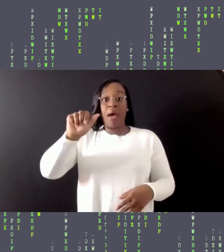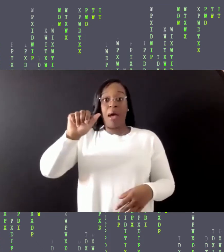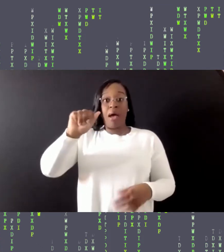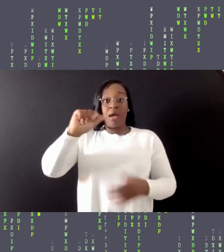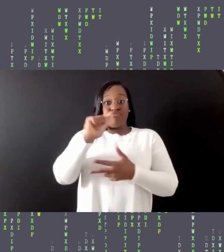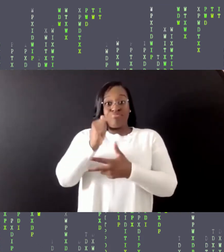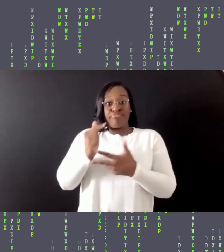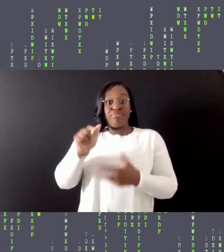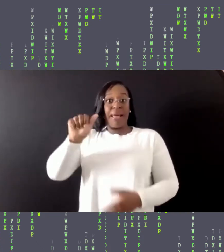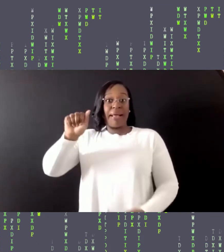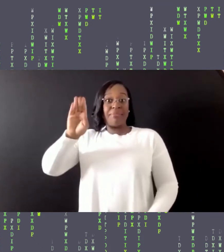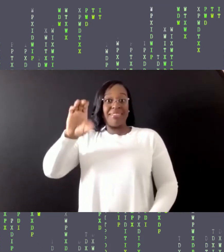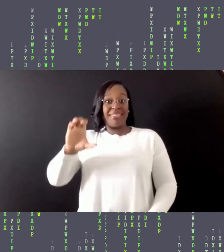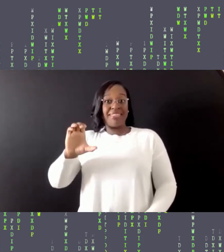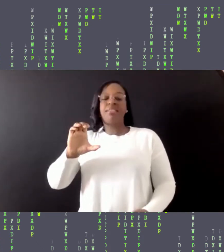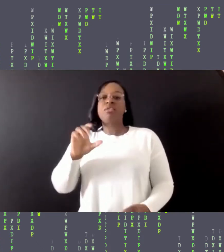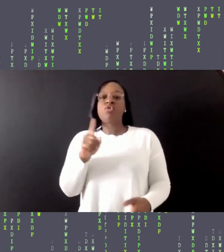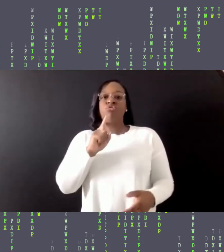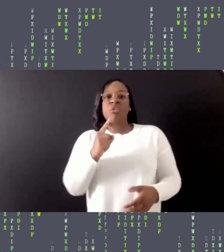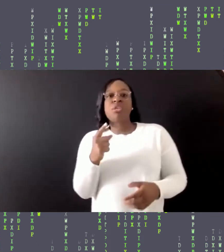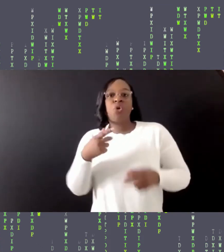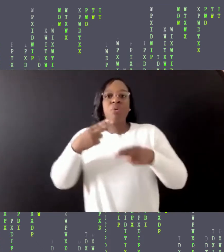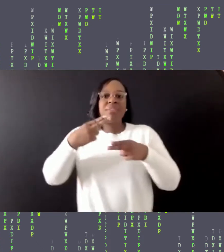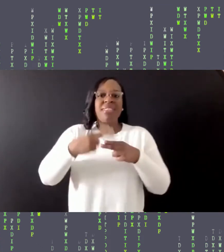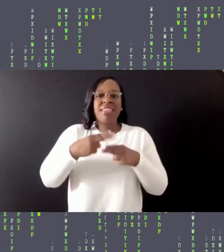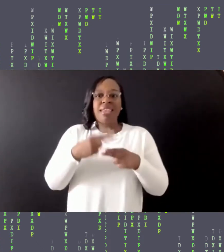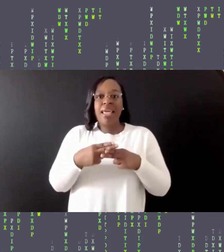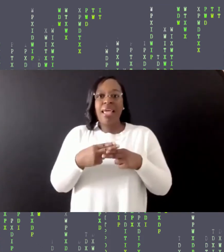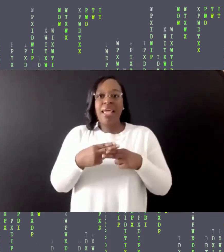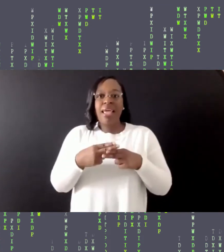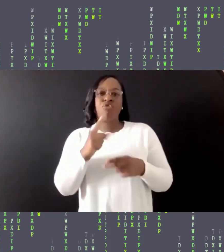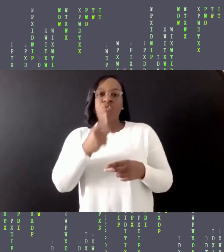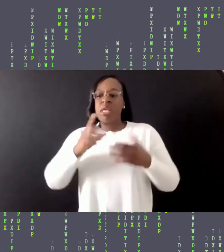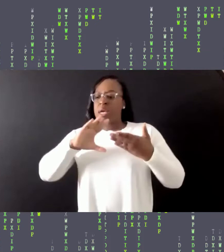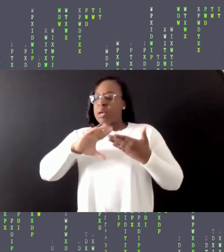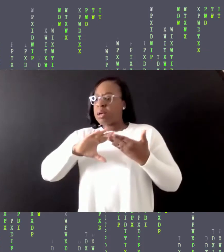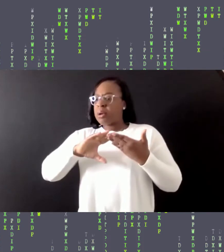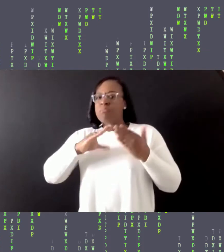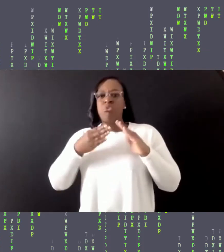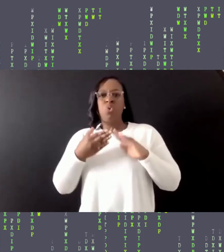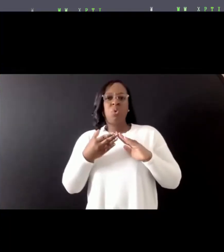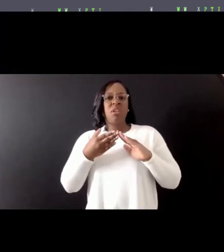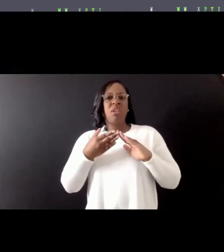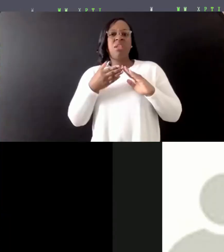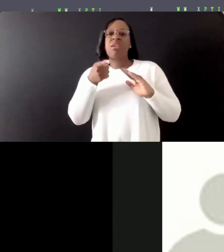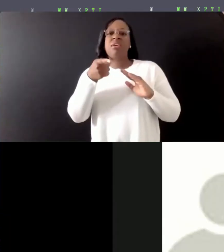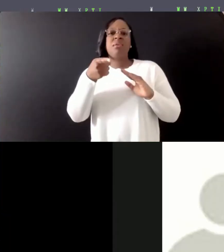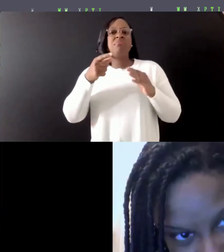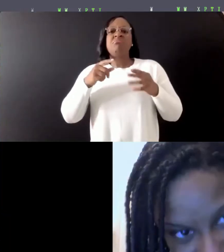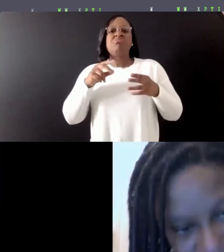what community means to you. And so we'll have Ashley go first.